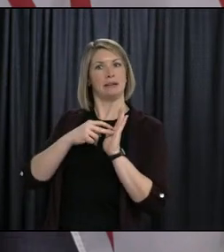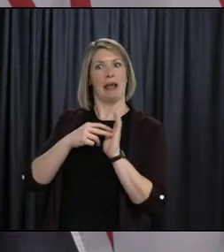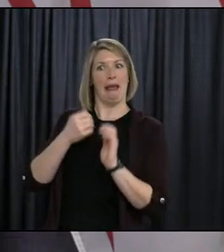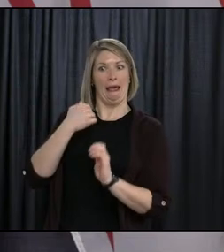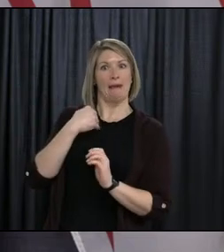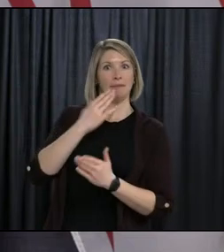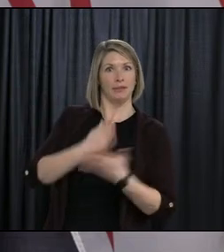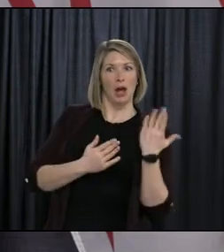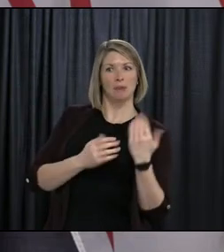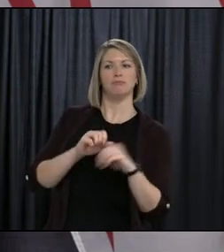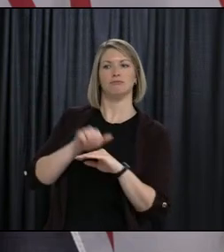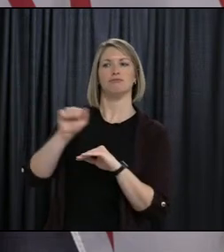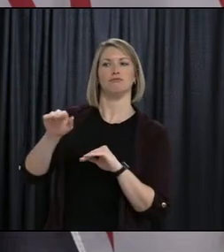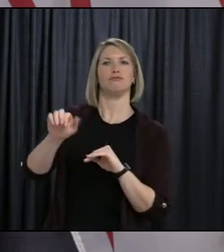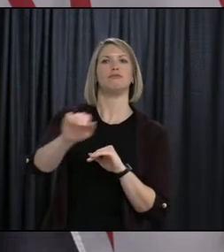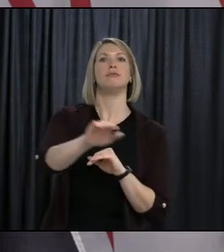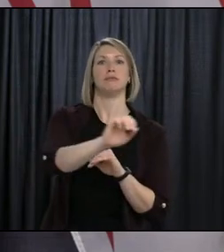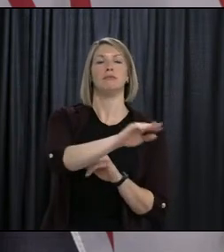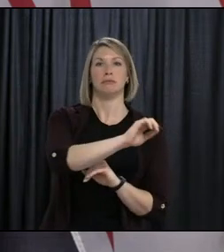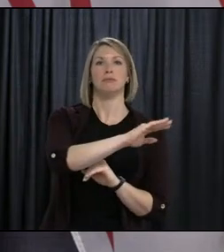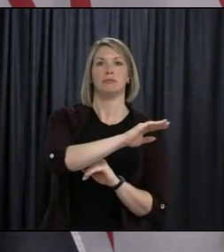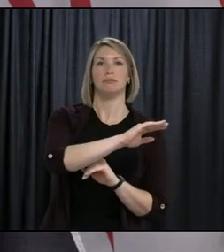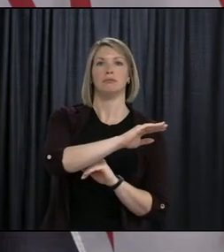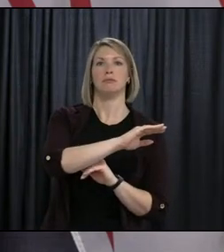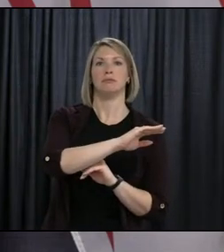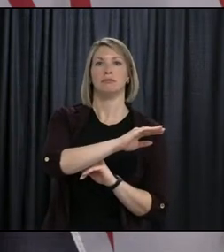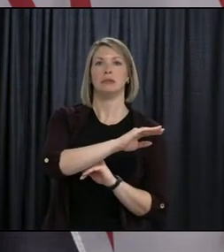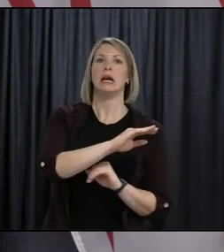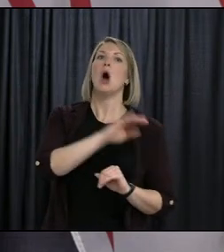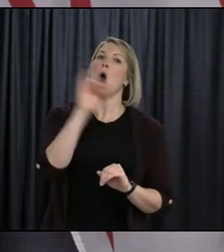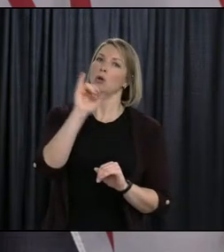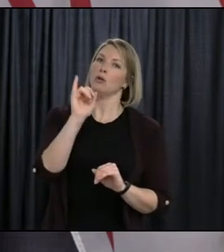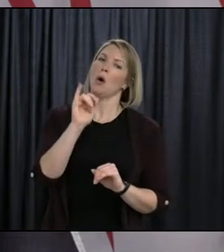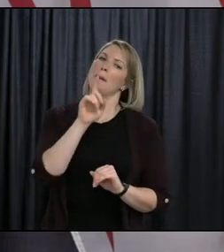of attending to that need, including the provision of MiFi.